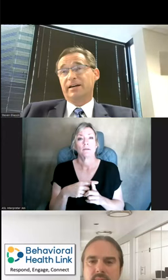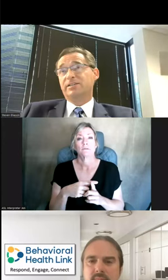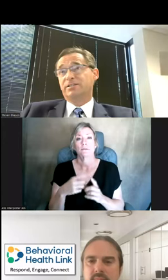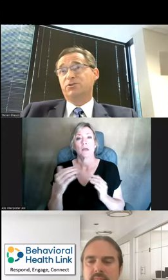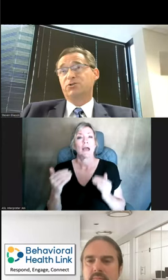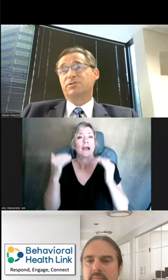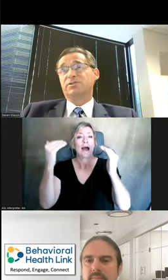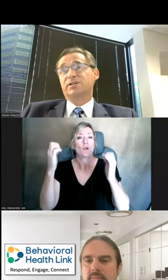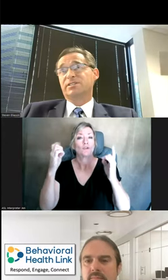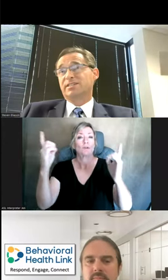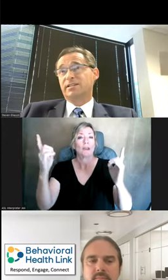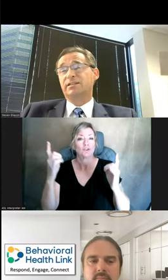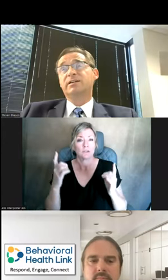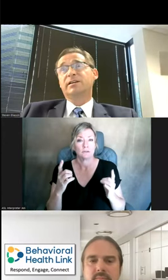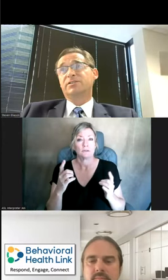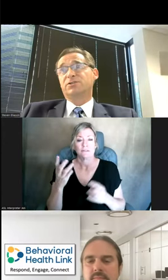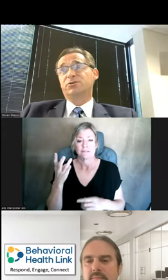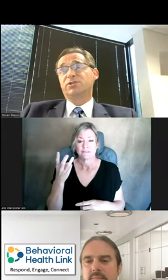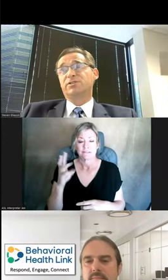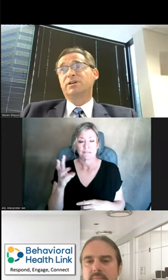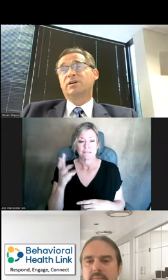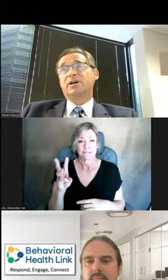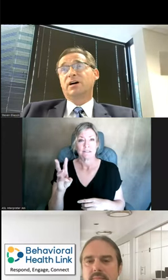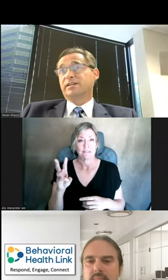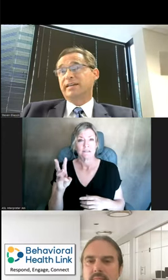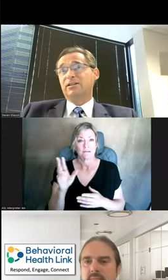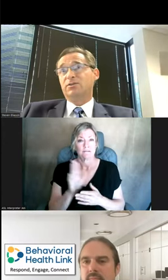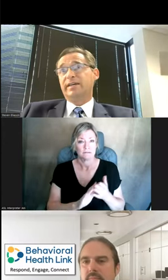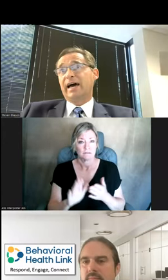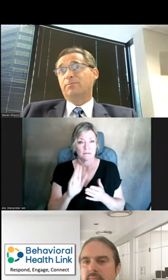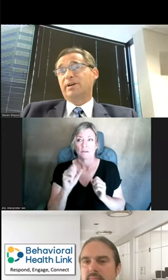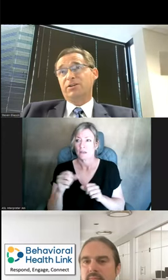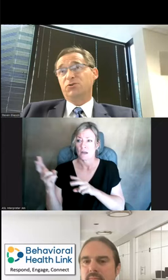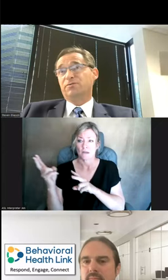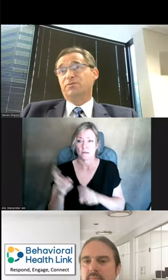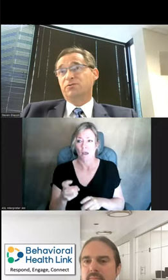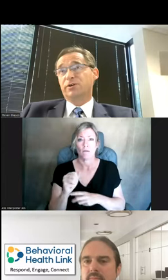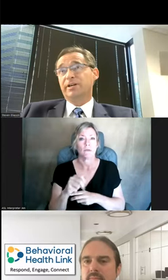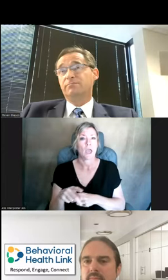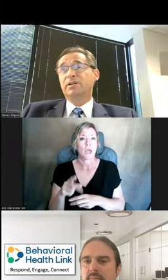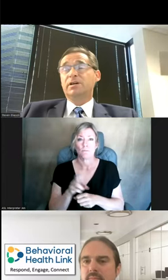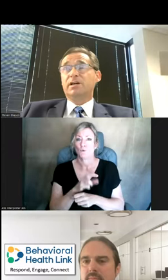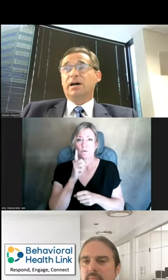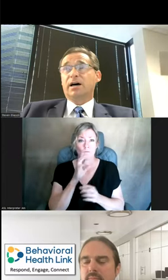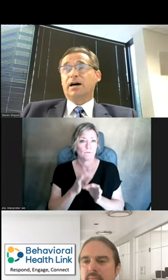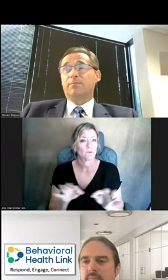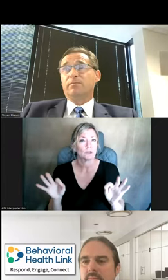higher ed institutions, 16 institutions, can download the app and use it for free.